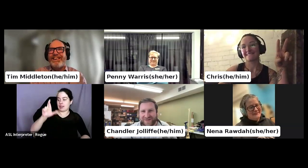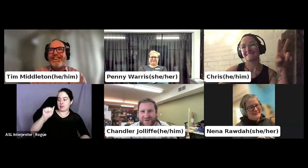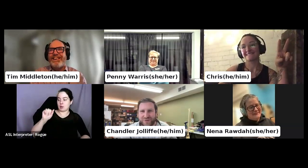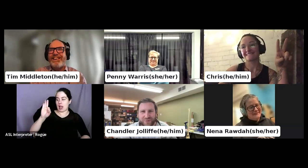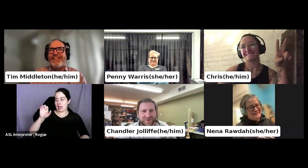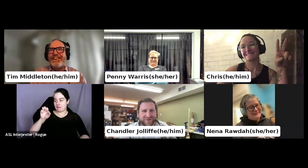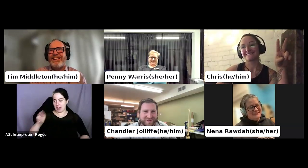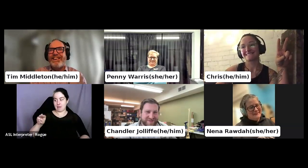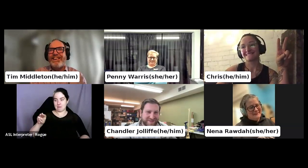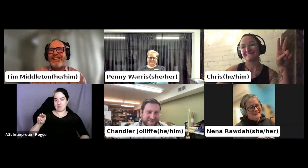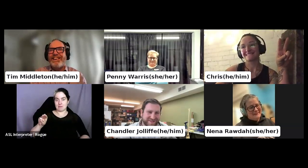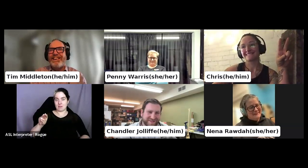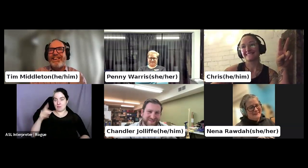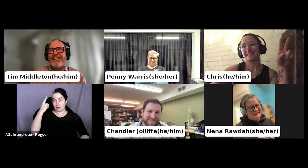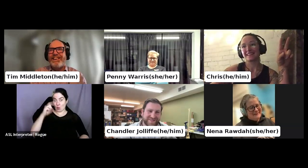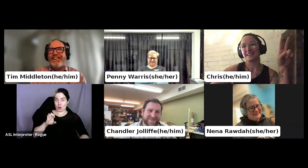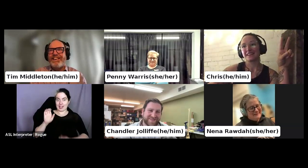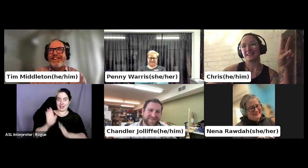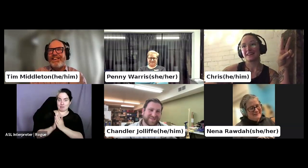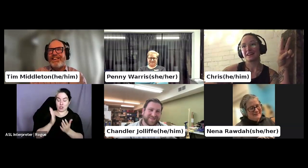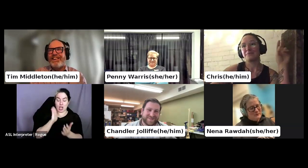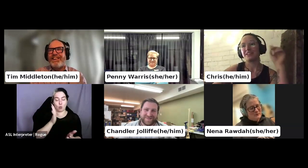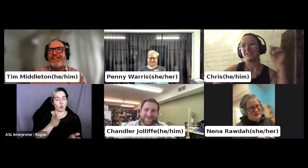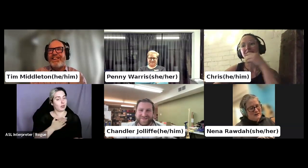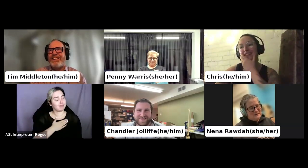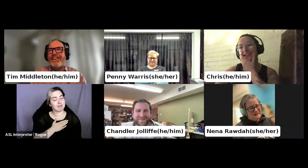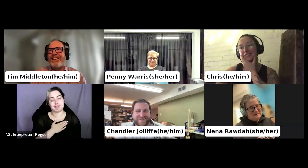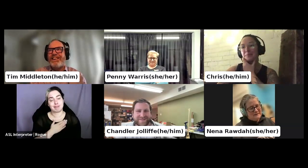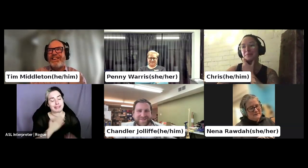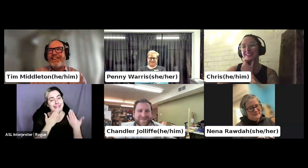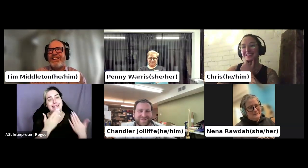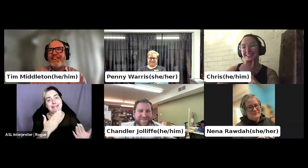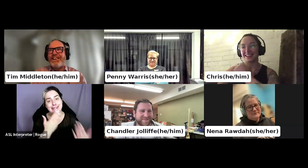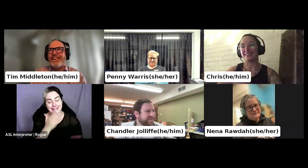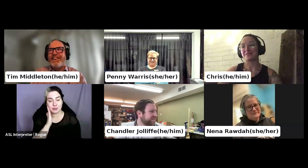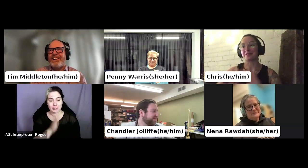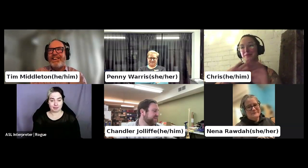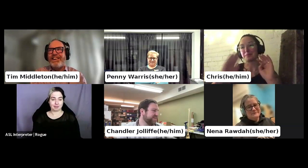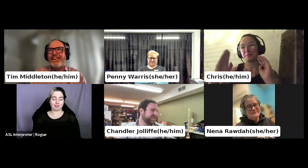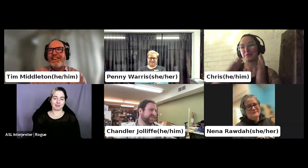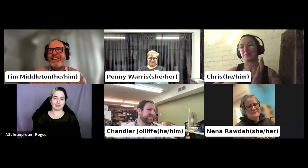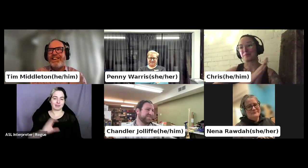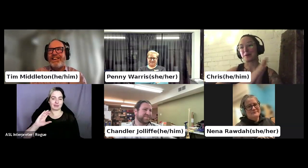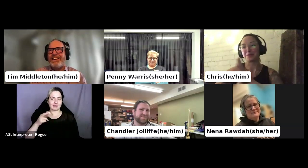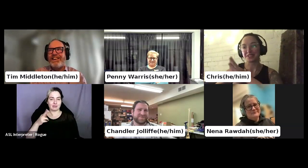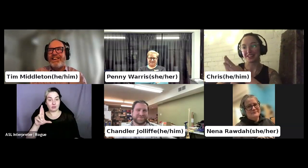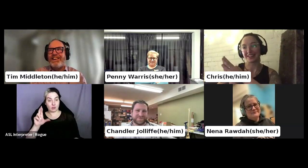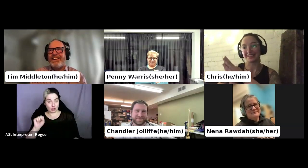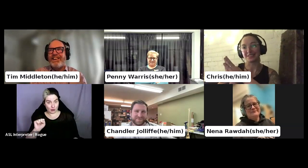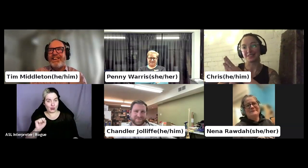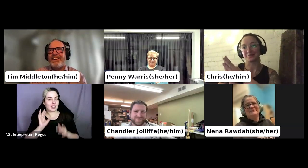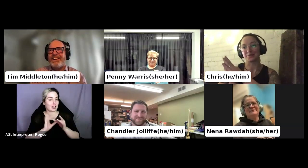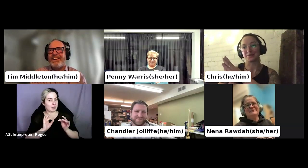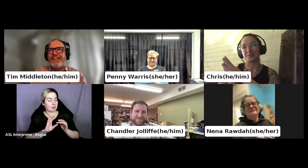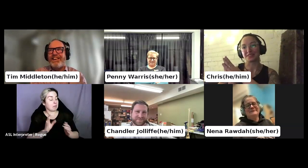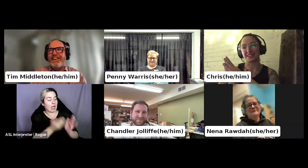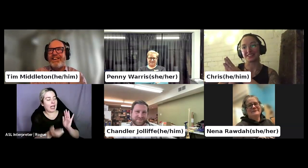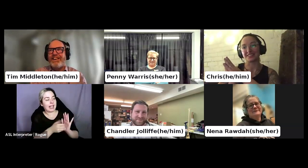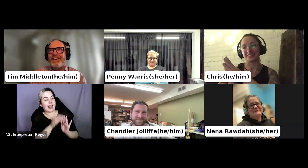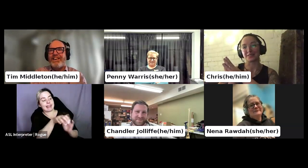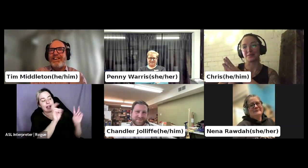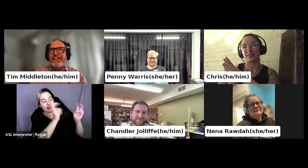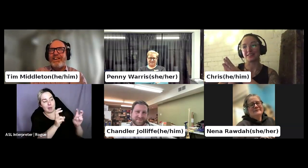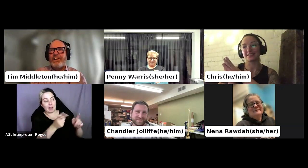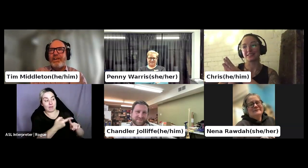in your debt. And so thrilled. I mean, on that topic, again, from the, from the publishing end of the world,